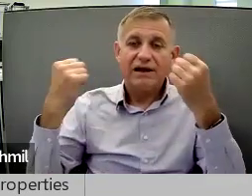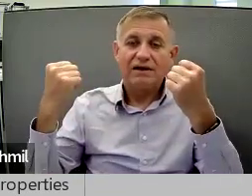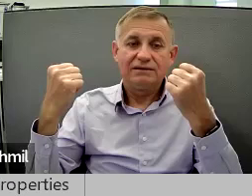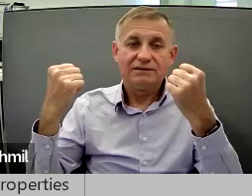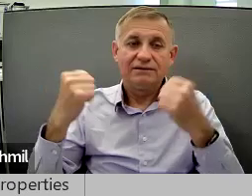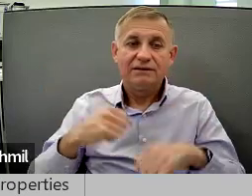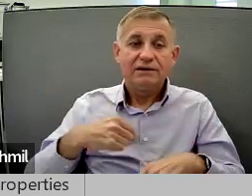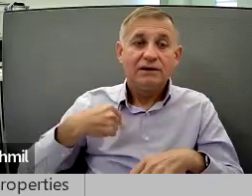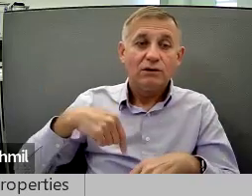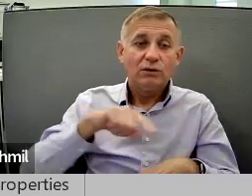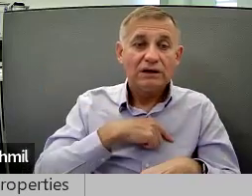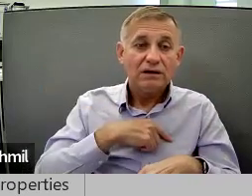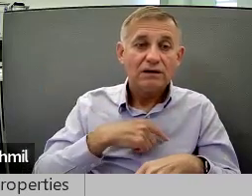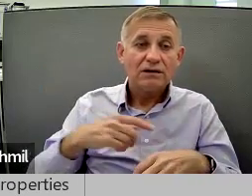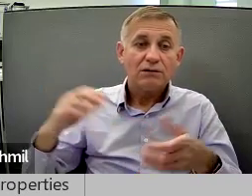heard, be healthy.